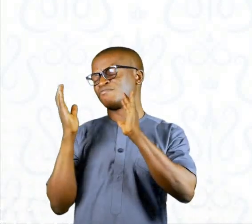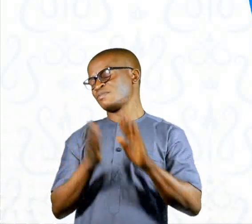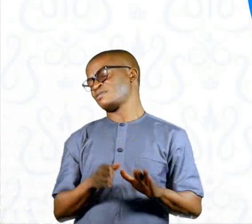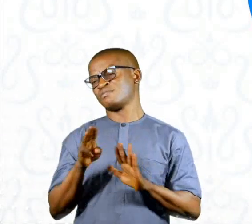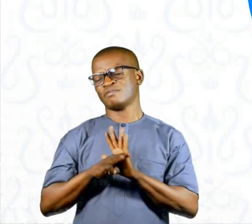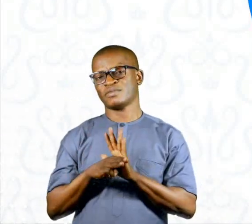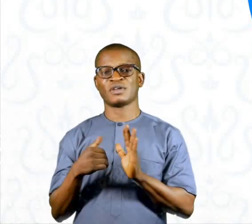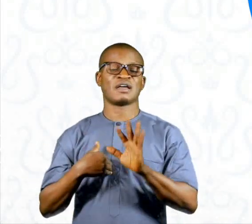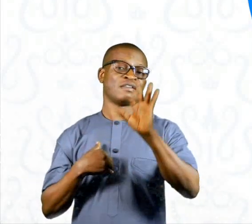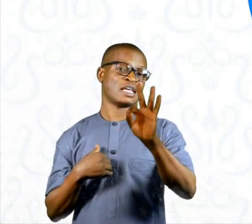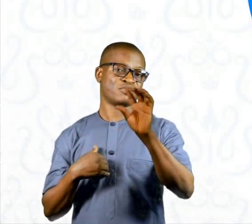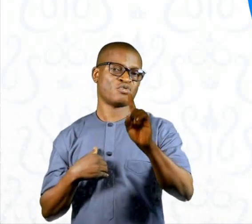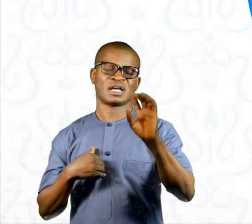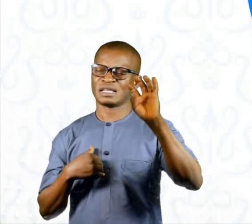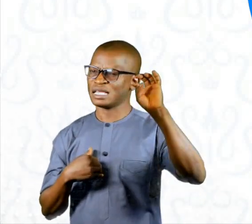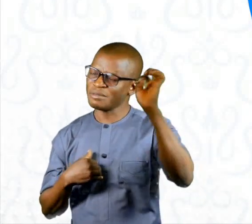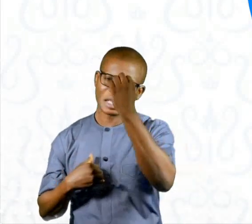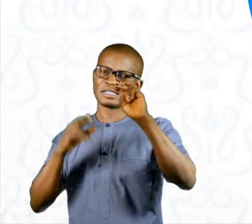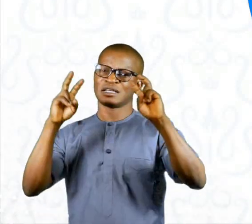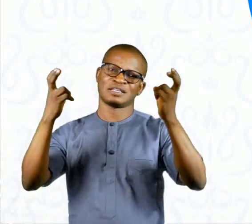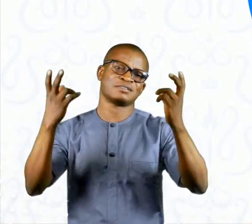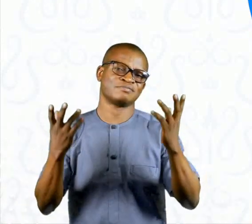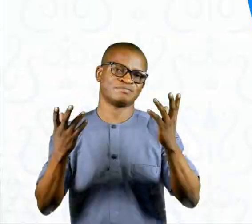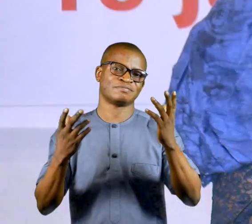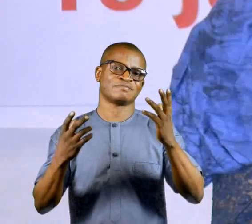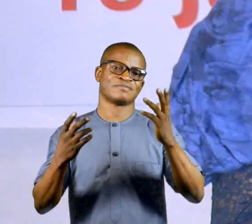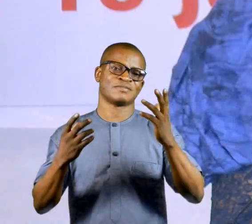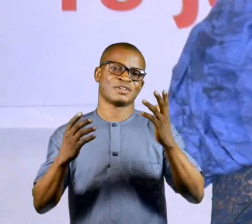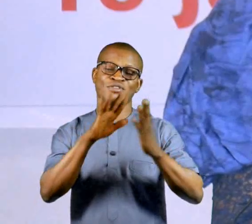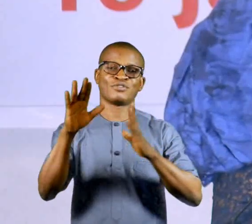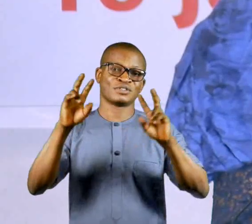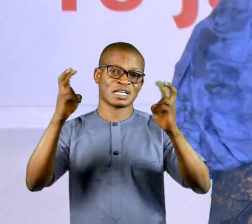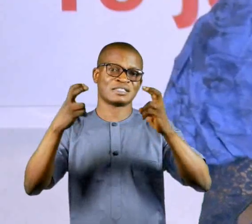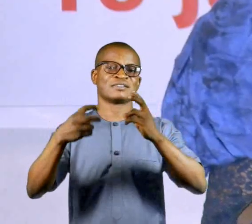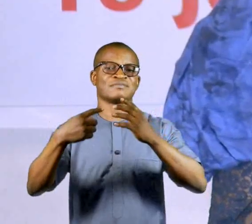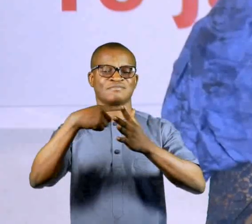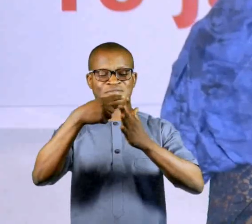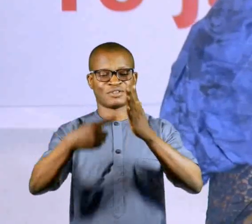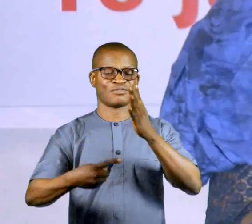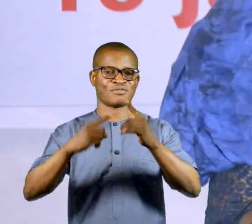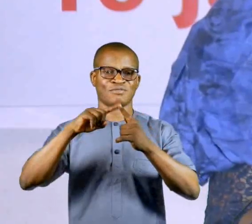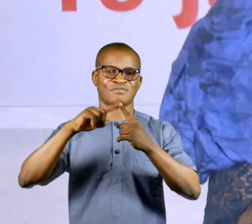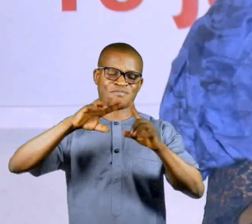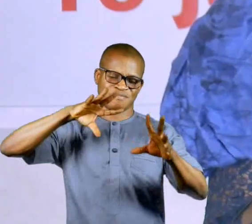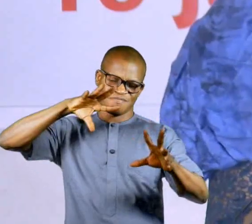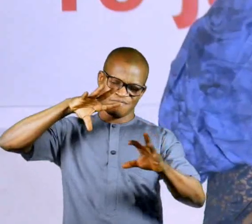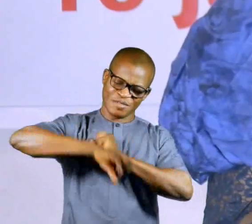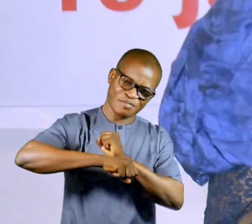had 91 emergency cases. So cases that qualify under emergency cases are rape cases,